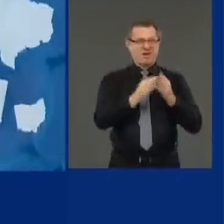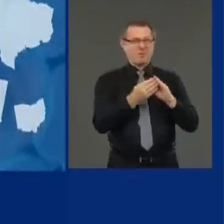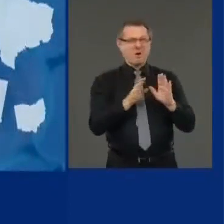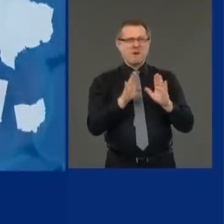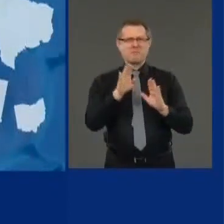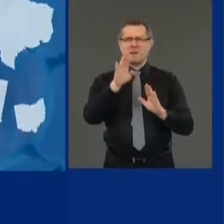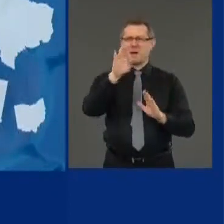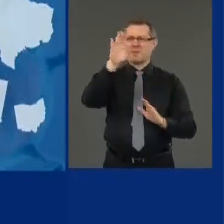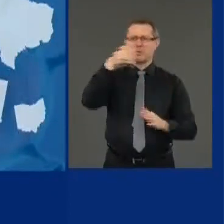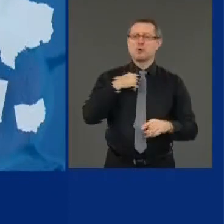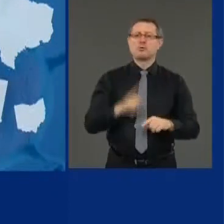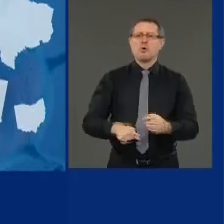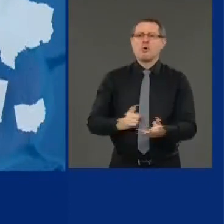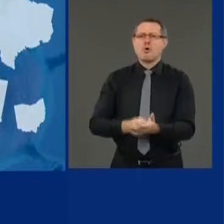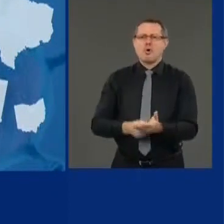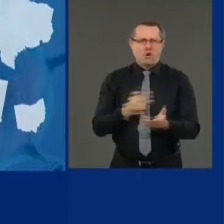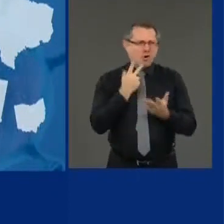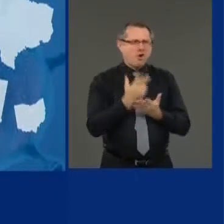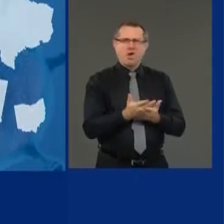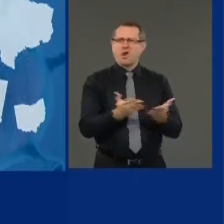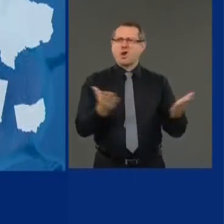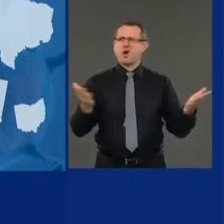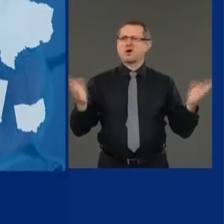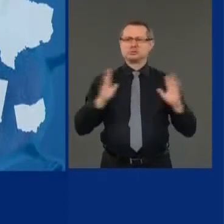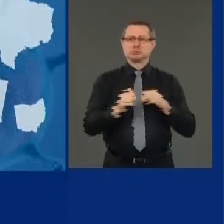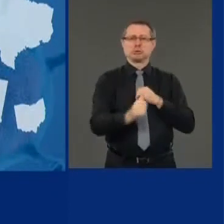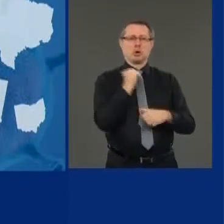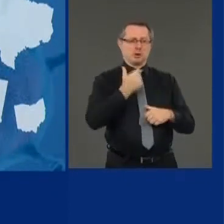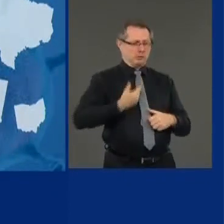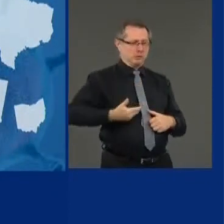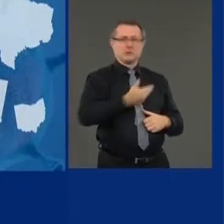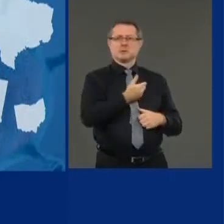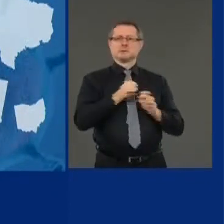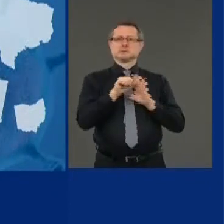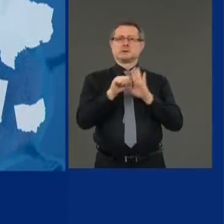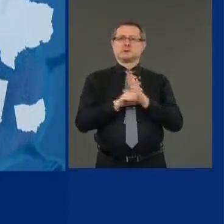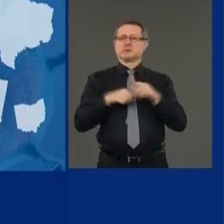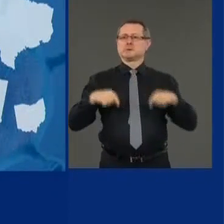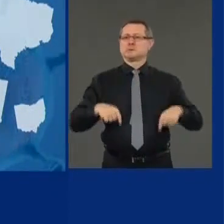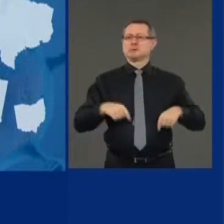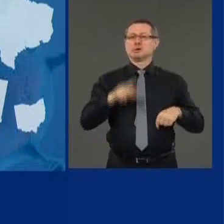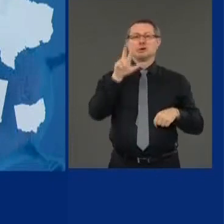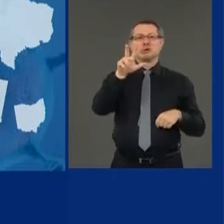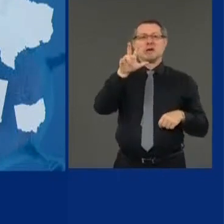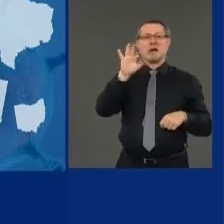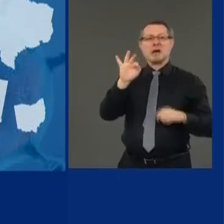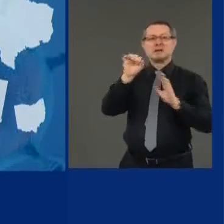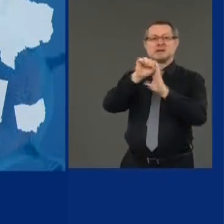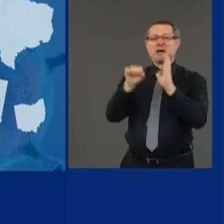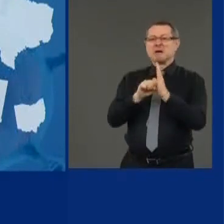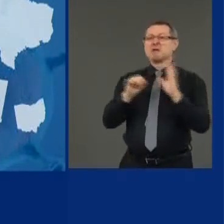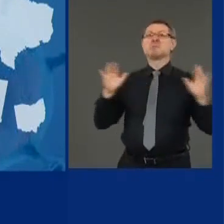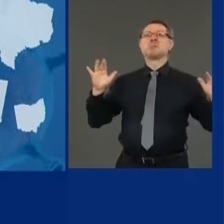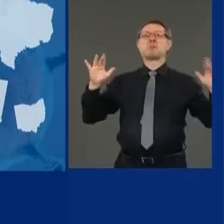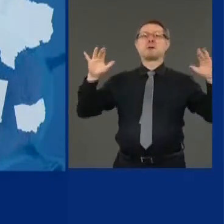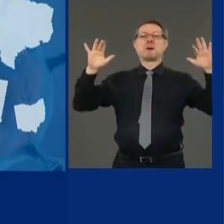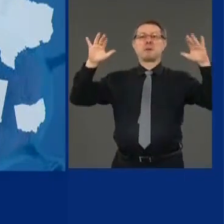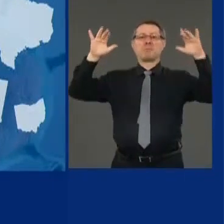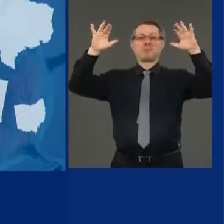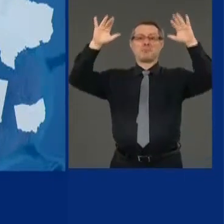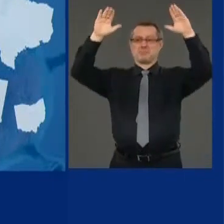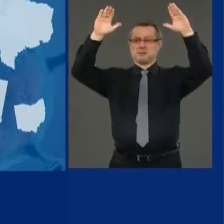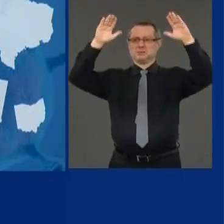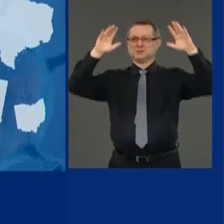threat to New York. We now have 39 states with an increasing threat. We know that this